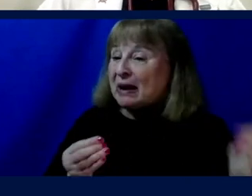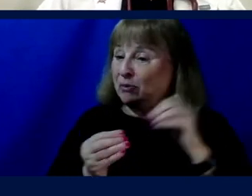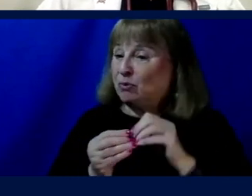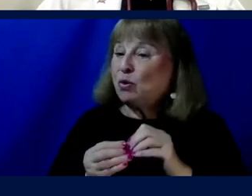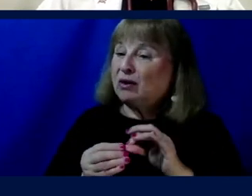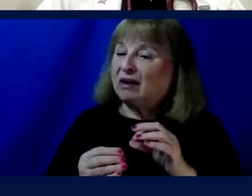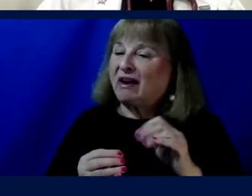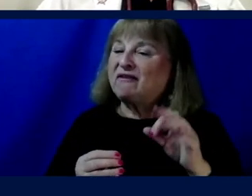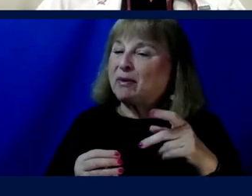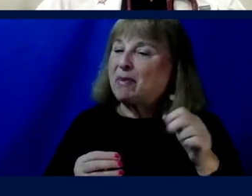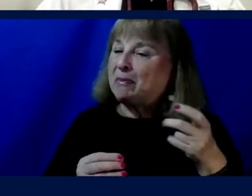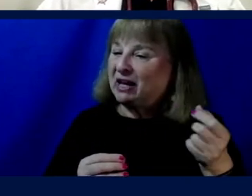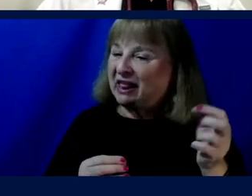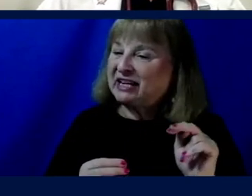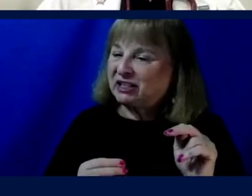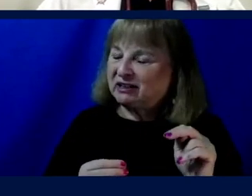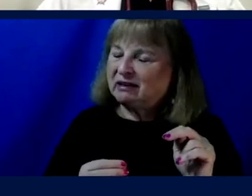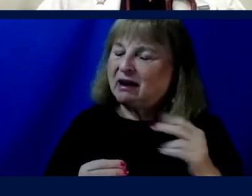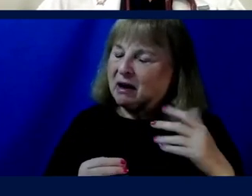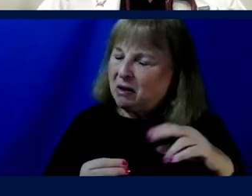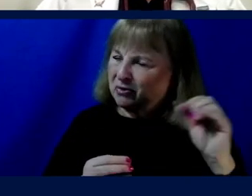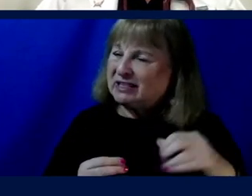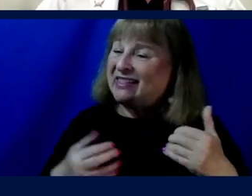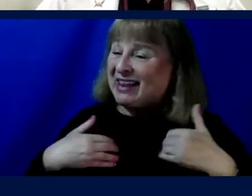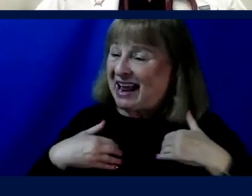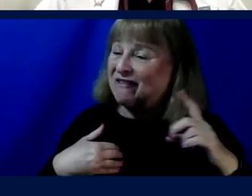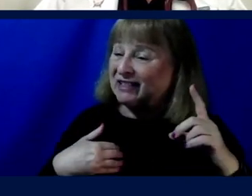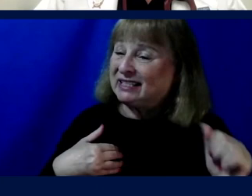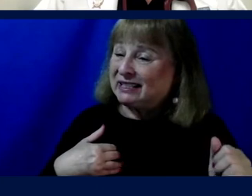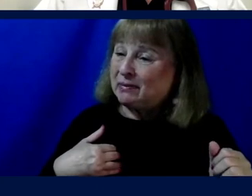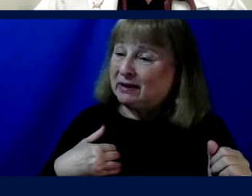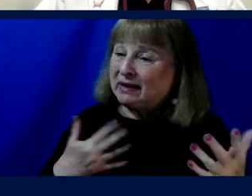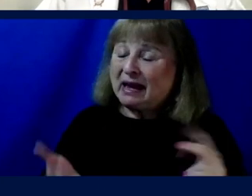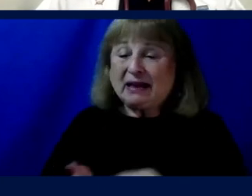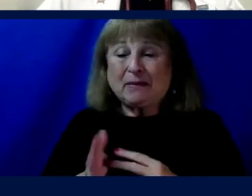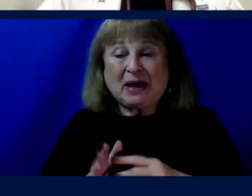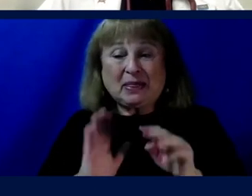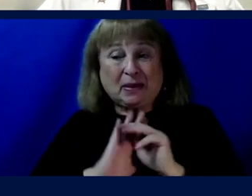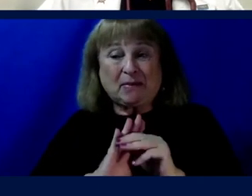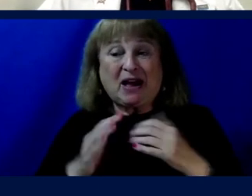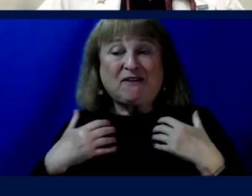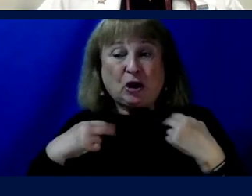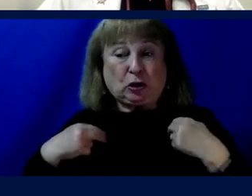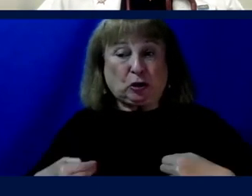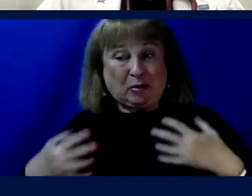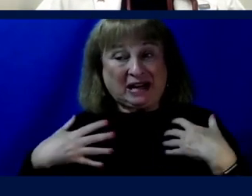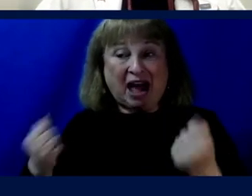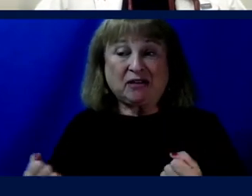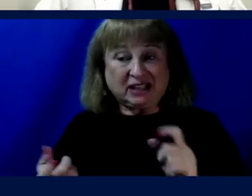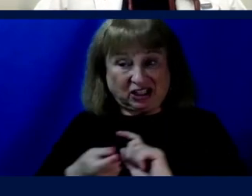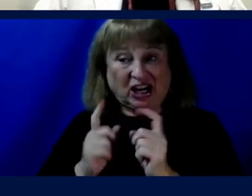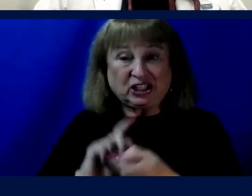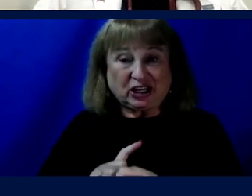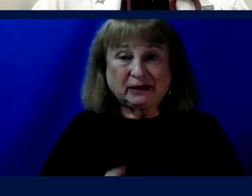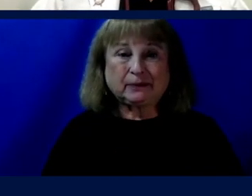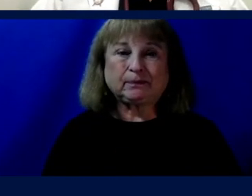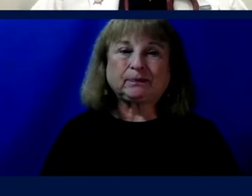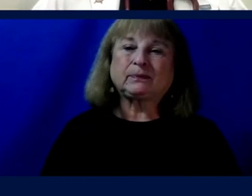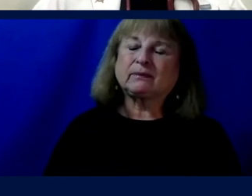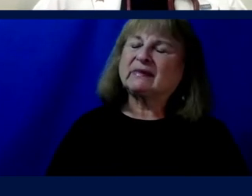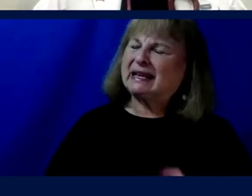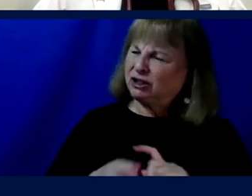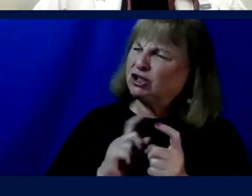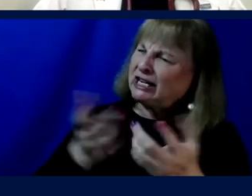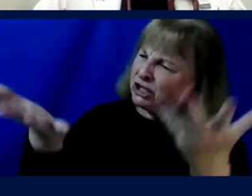of the population, but certainly the percentage that has disabilities intentionally, which means their model of human health and space income. Now that's